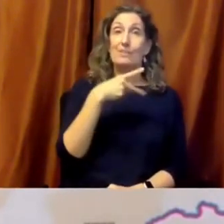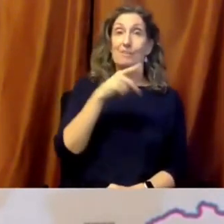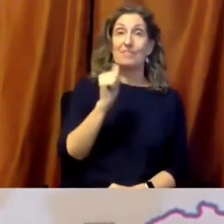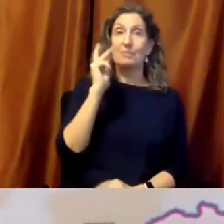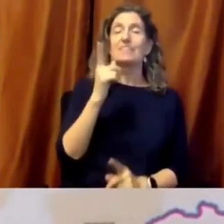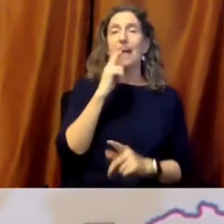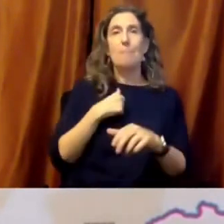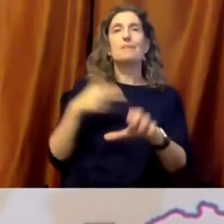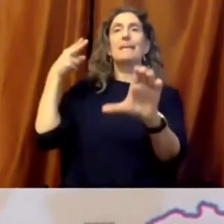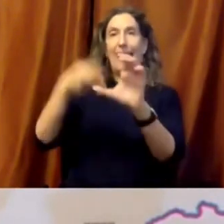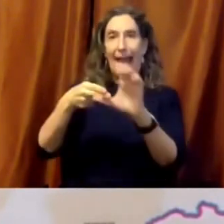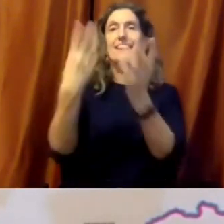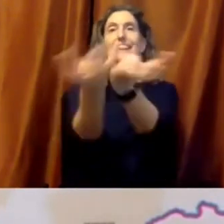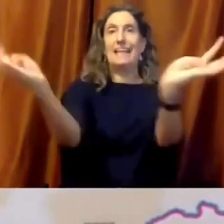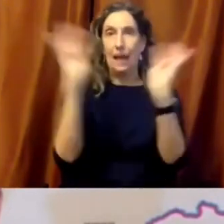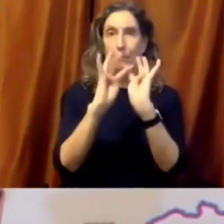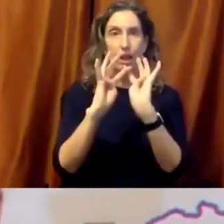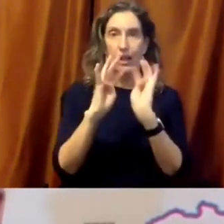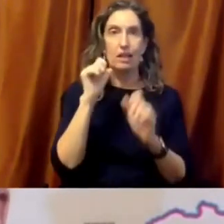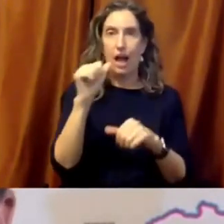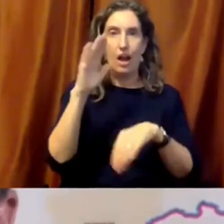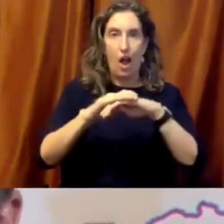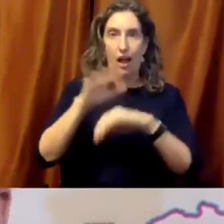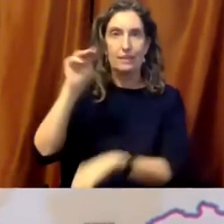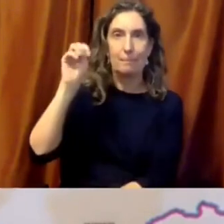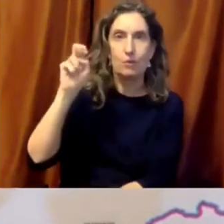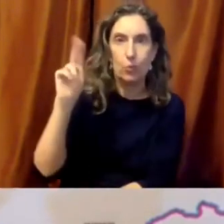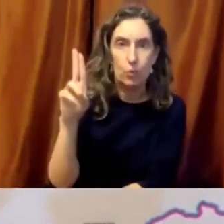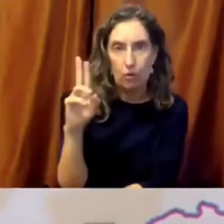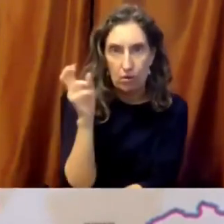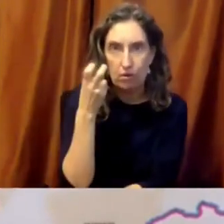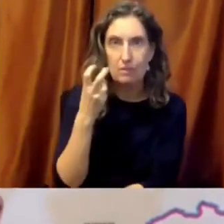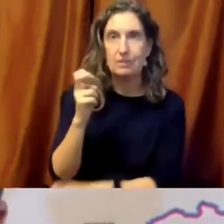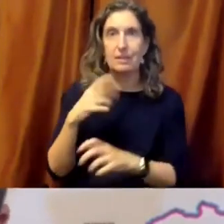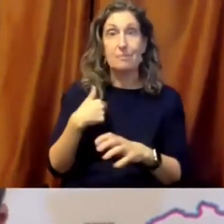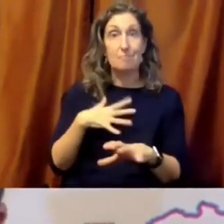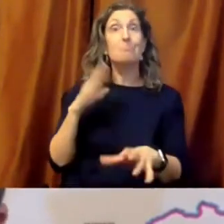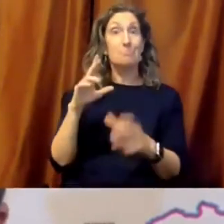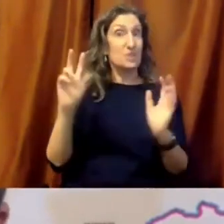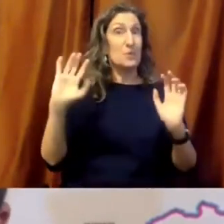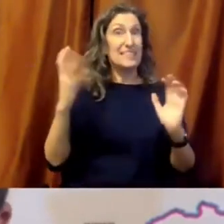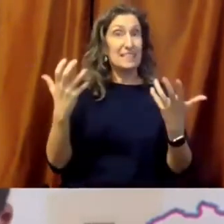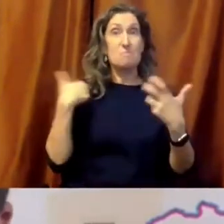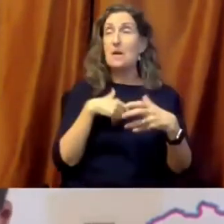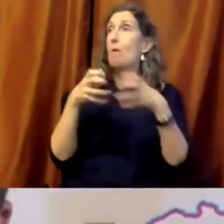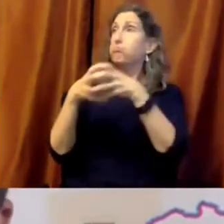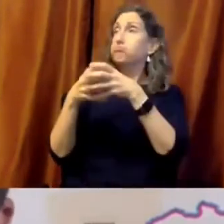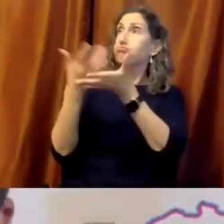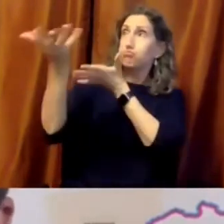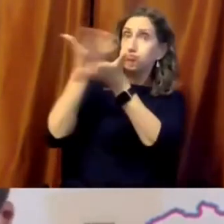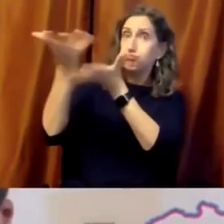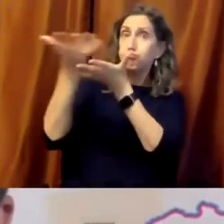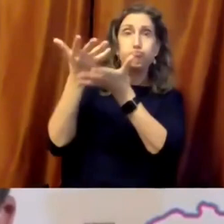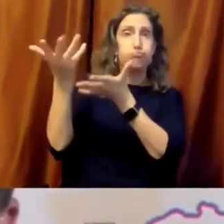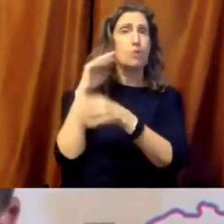But straightforward does not always mean easy or simple, especially when powerful political forces work to